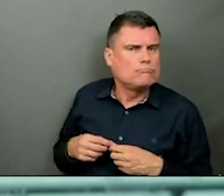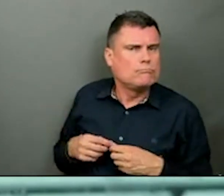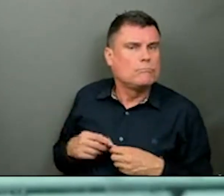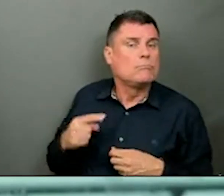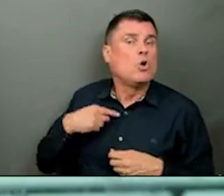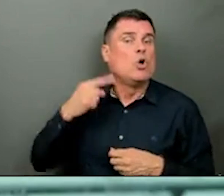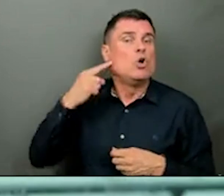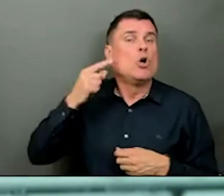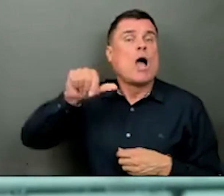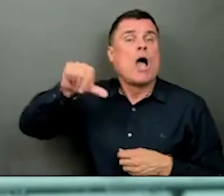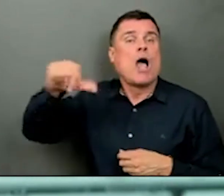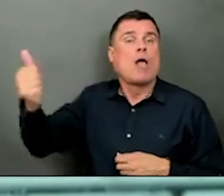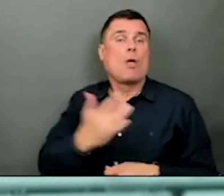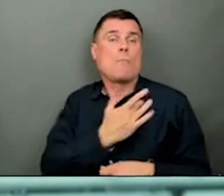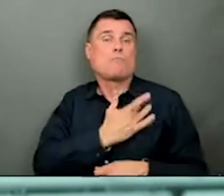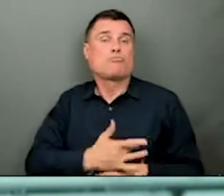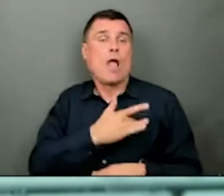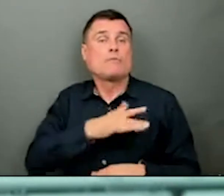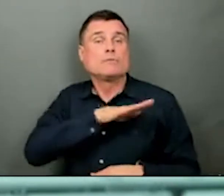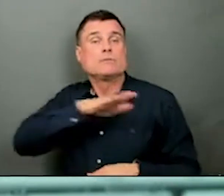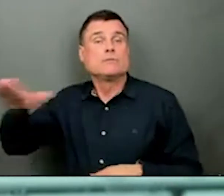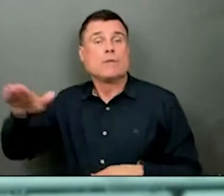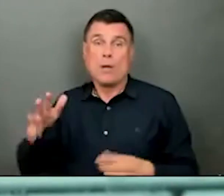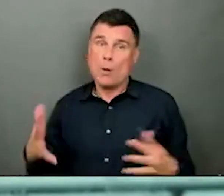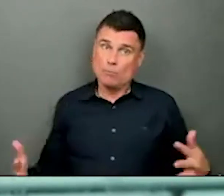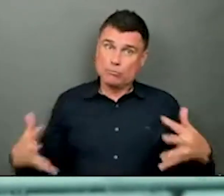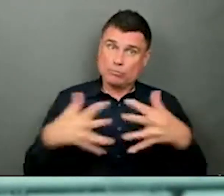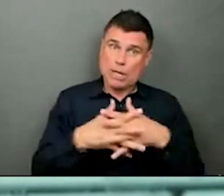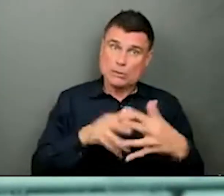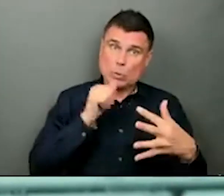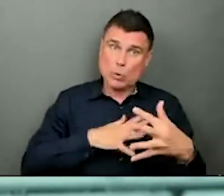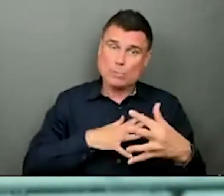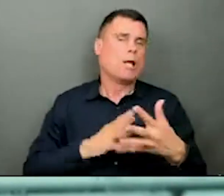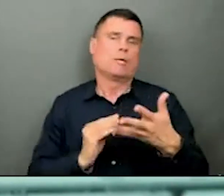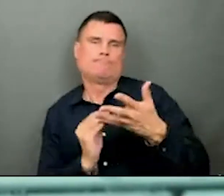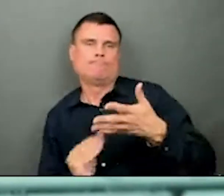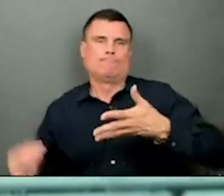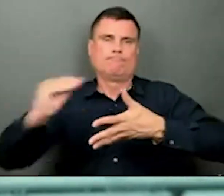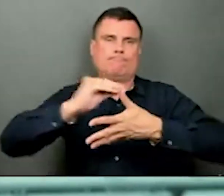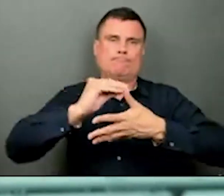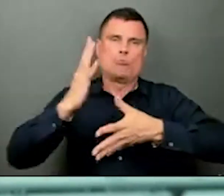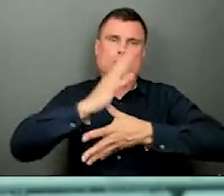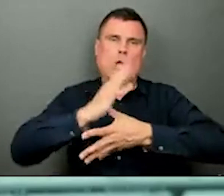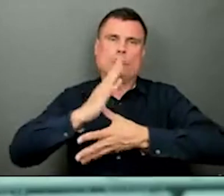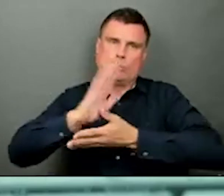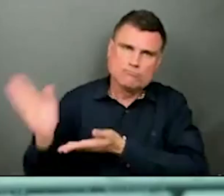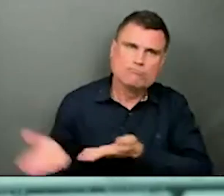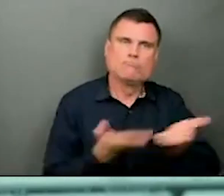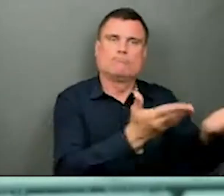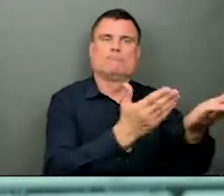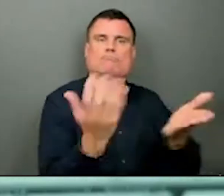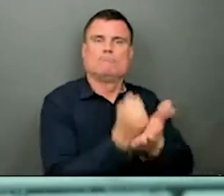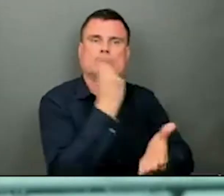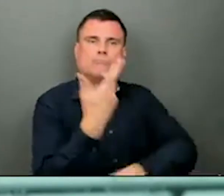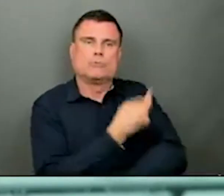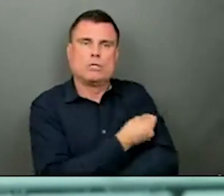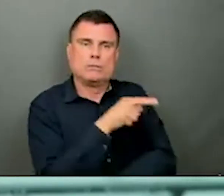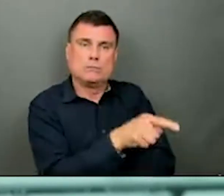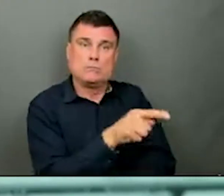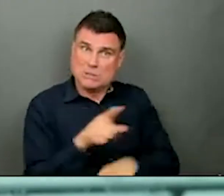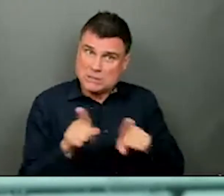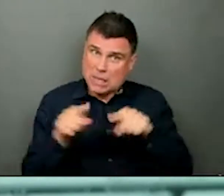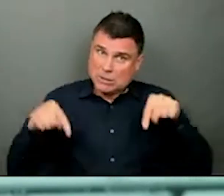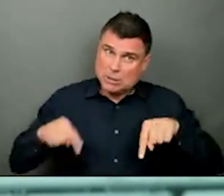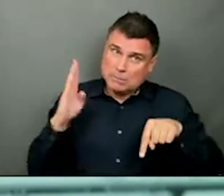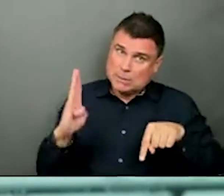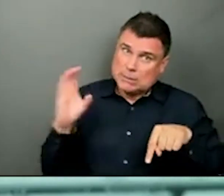in BC? Yeah, so I don't have any news on the AstraZeneca, except we've been notified by, well, we've been kept